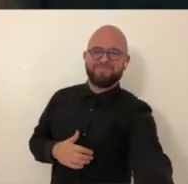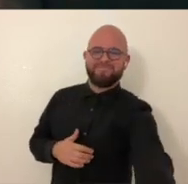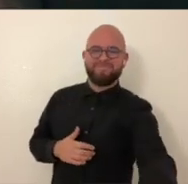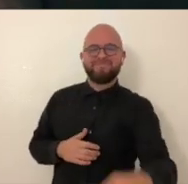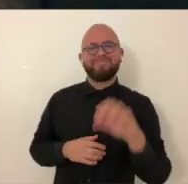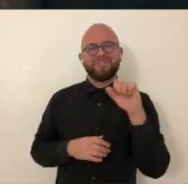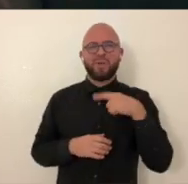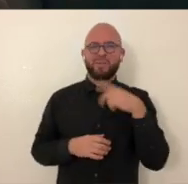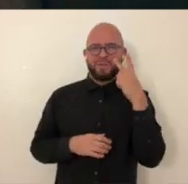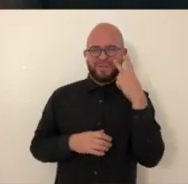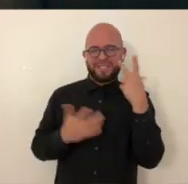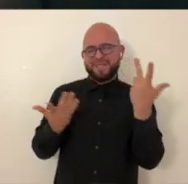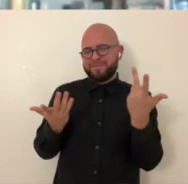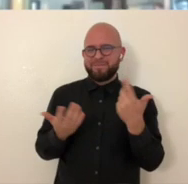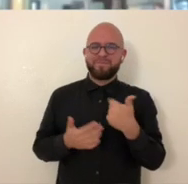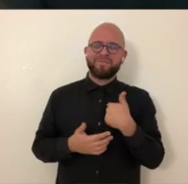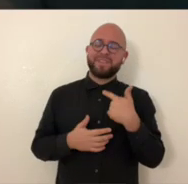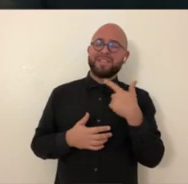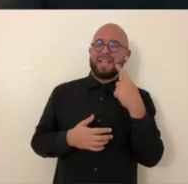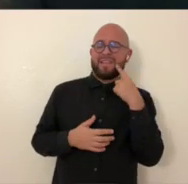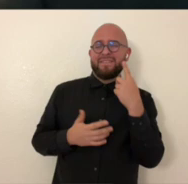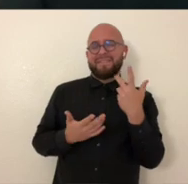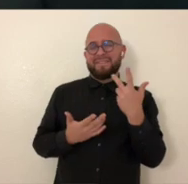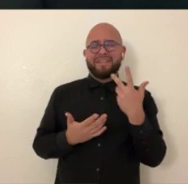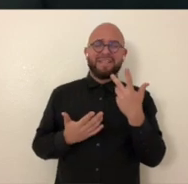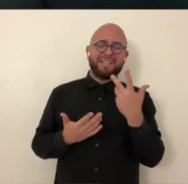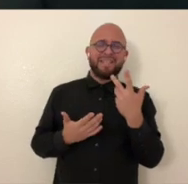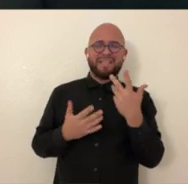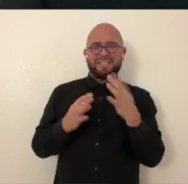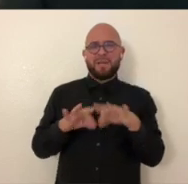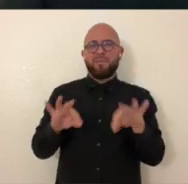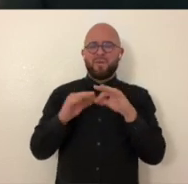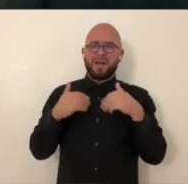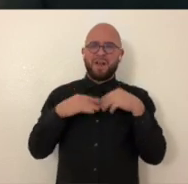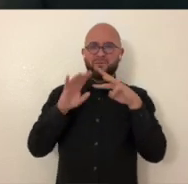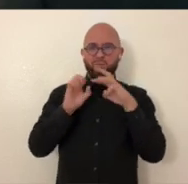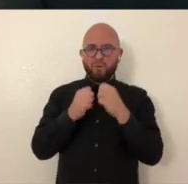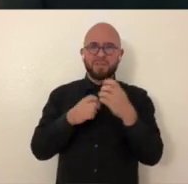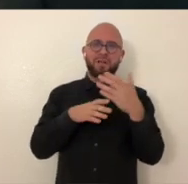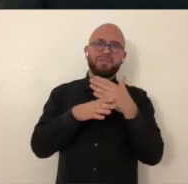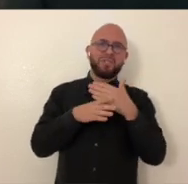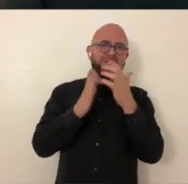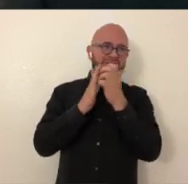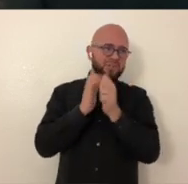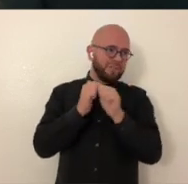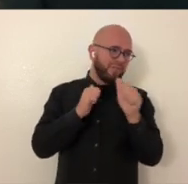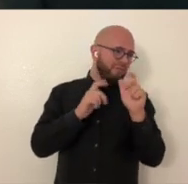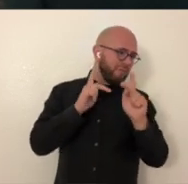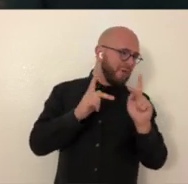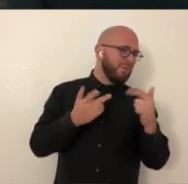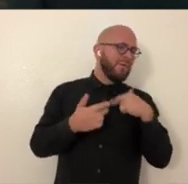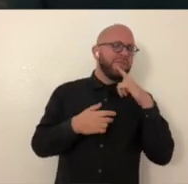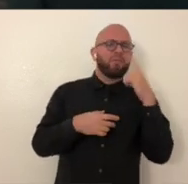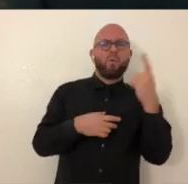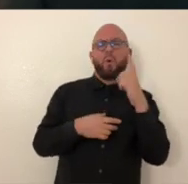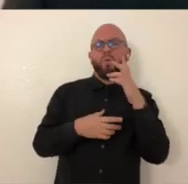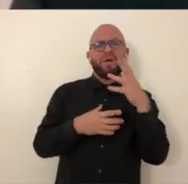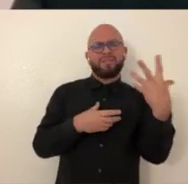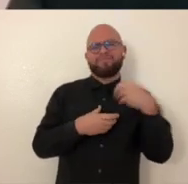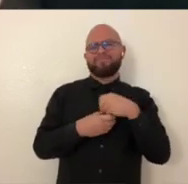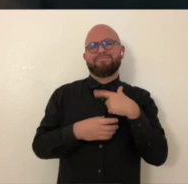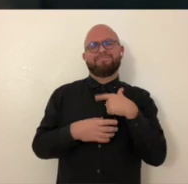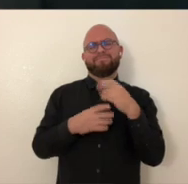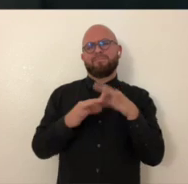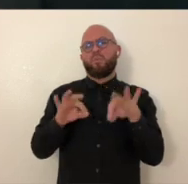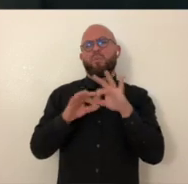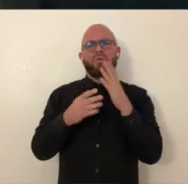full-blown teacher yet. You know, we'll see. I definitely do think that to some extent, you know, holding workshops and sharing